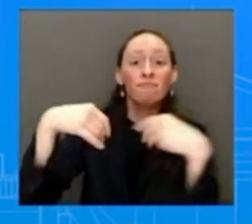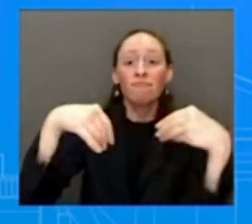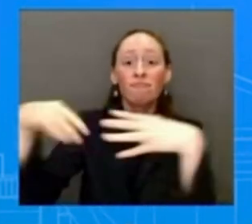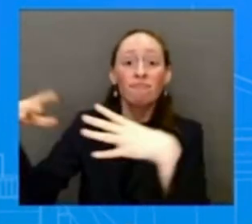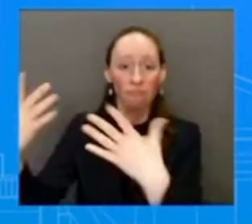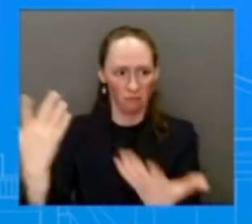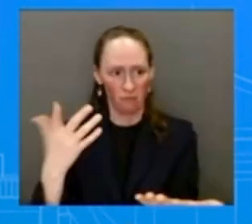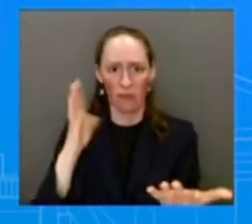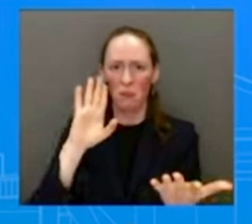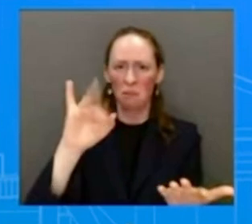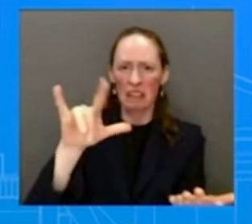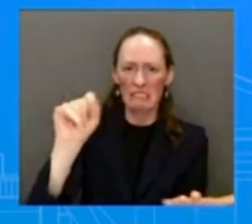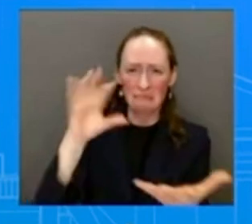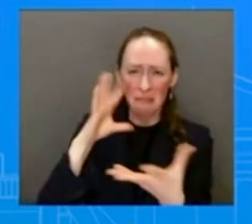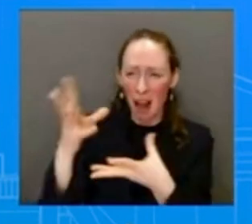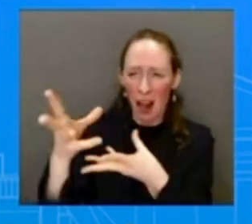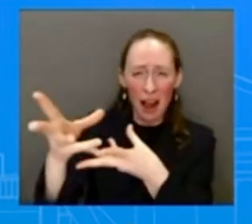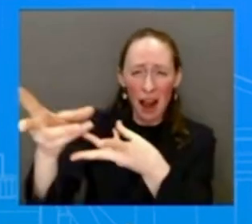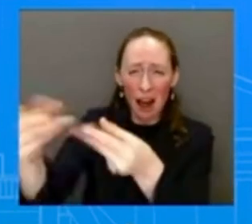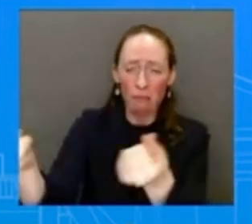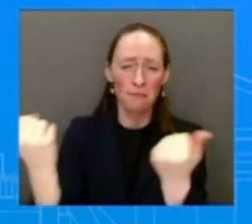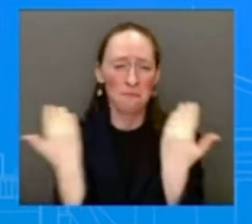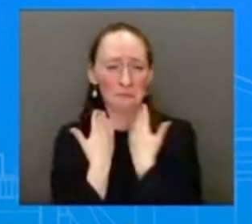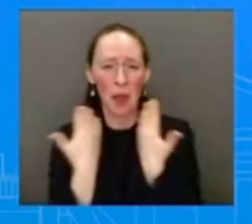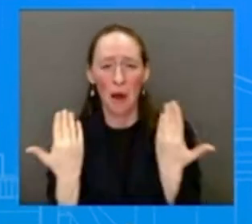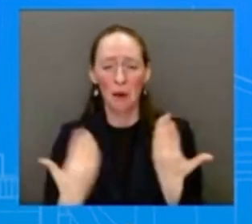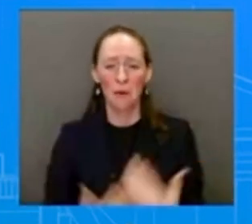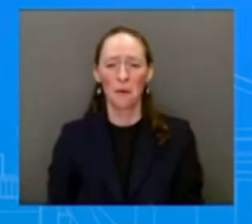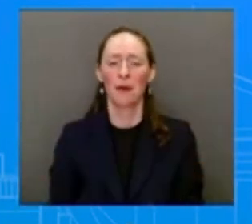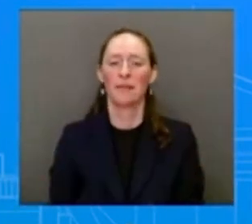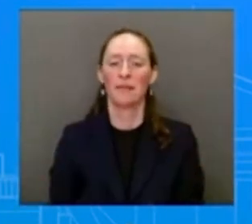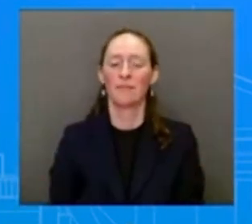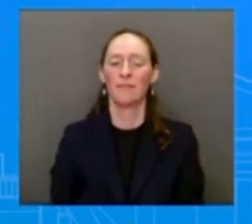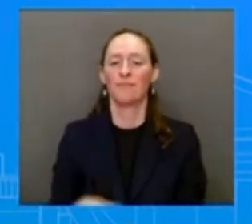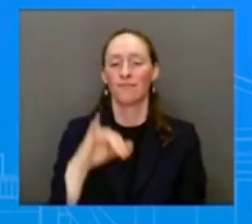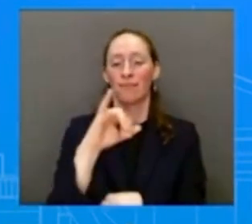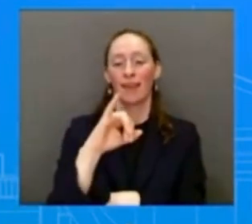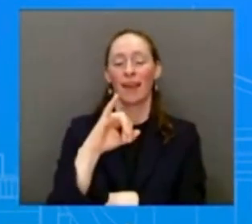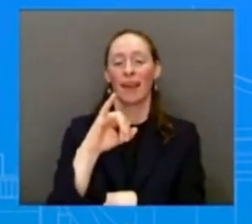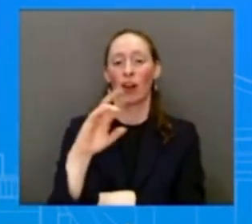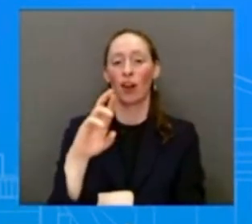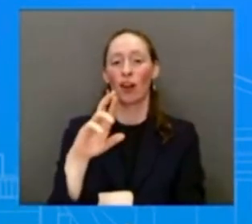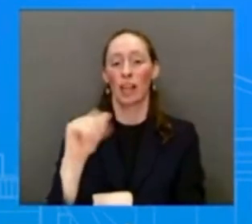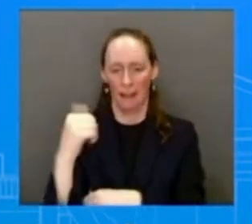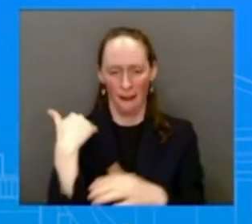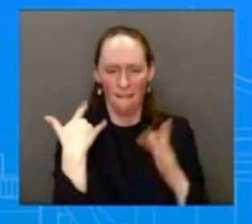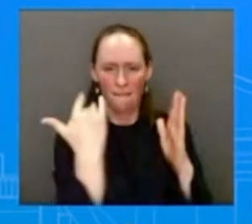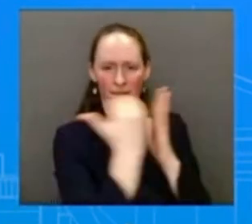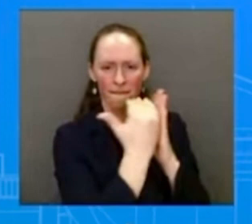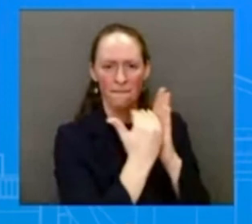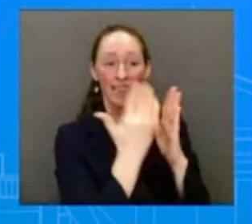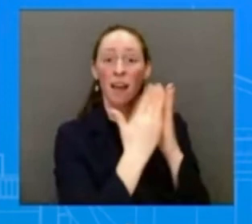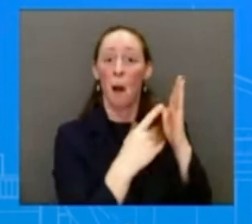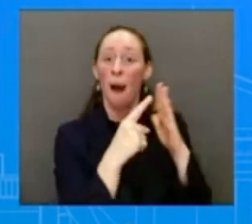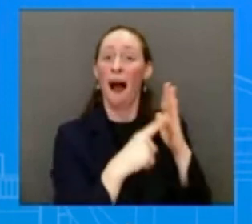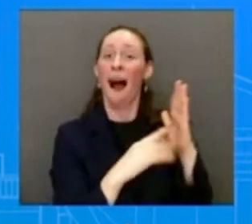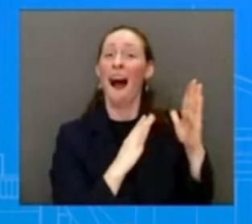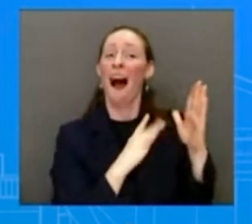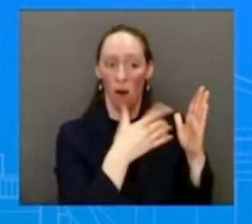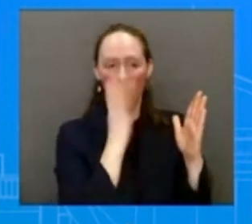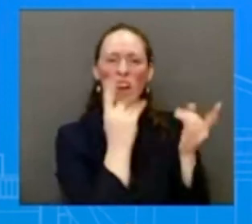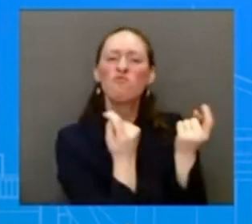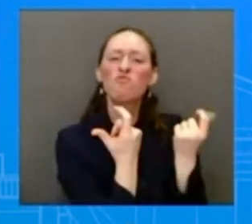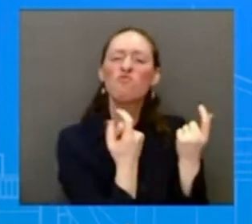repeal key provisions of the Inflation Reduction Act to cut energy costs and boost economic development. It would eliminate